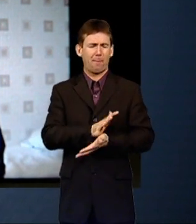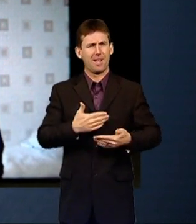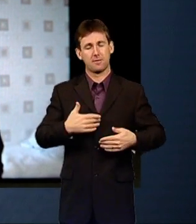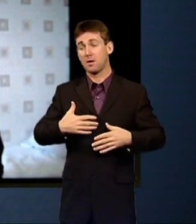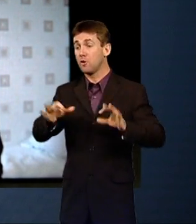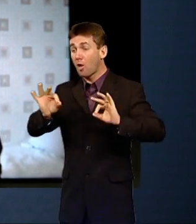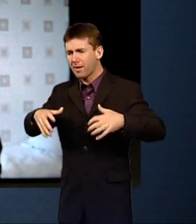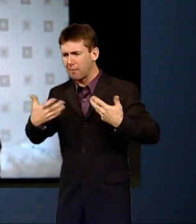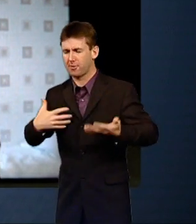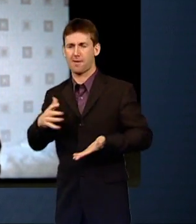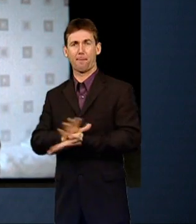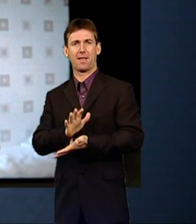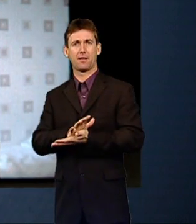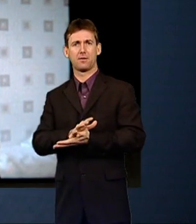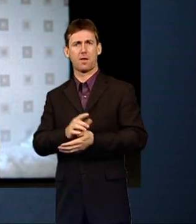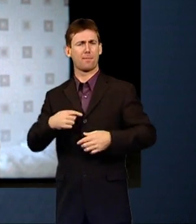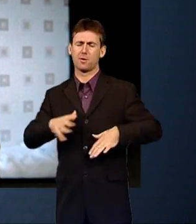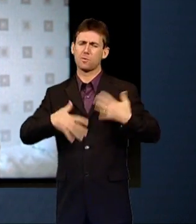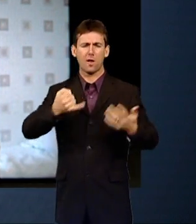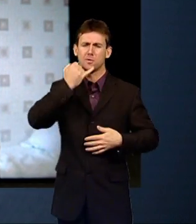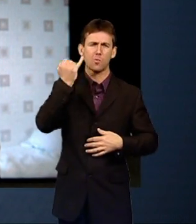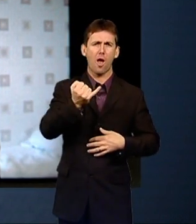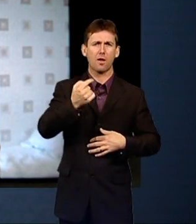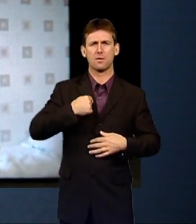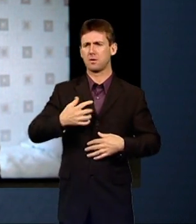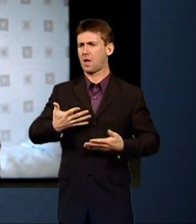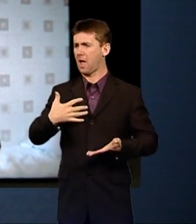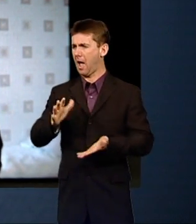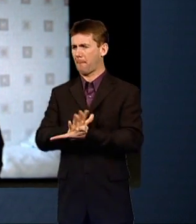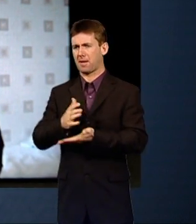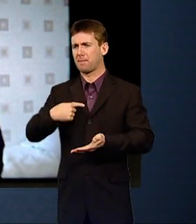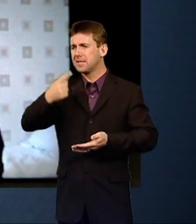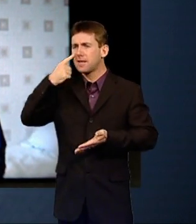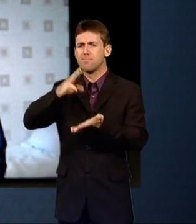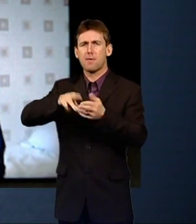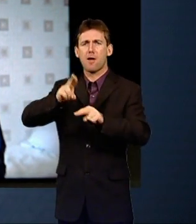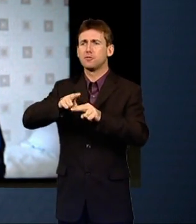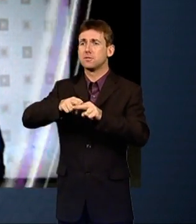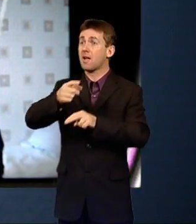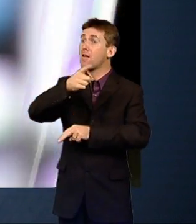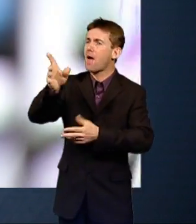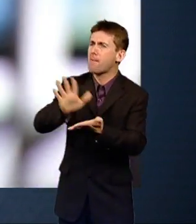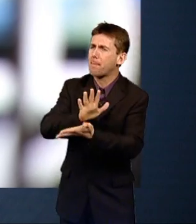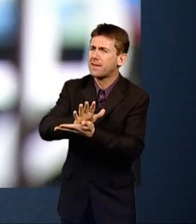I'm happy when I see my parents. And I'm happy when they're happy.